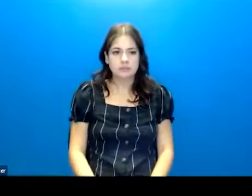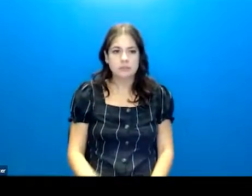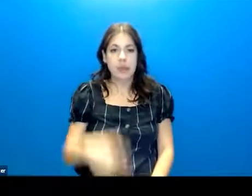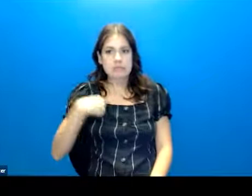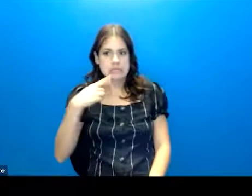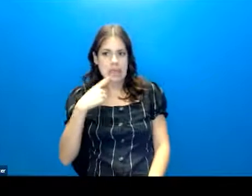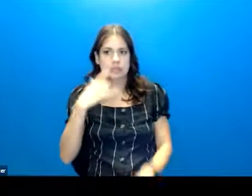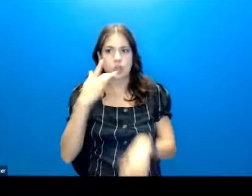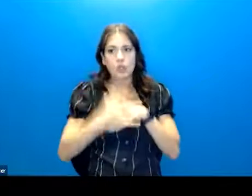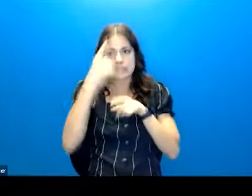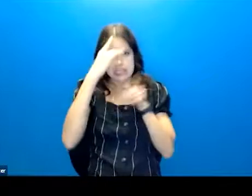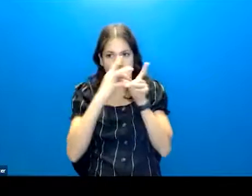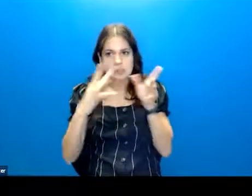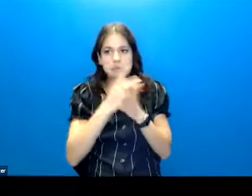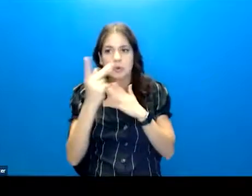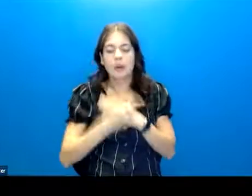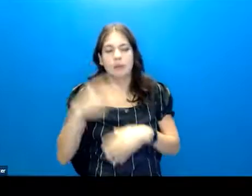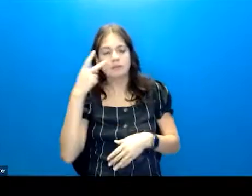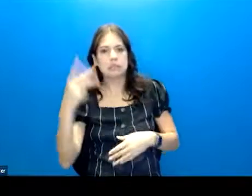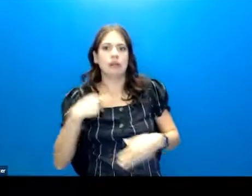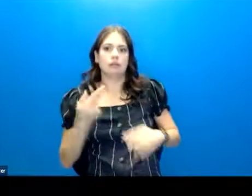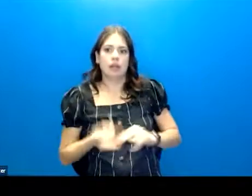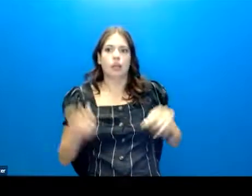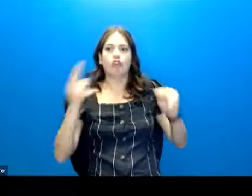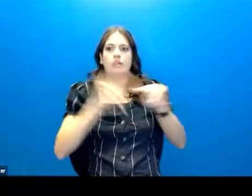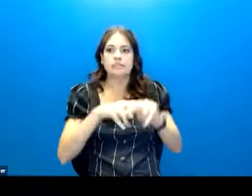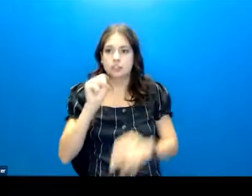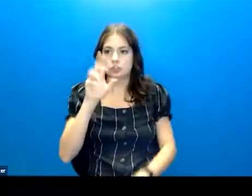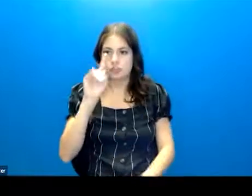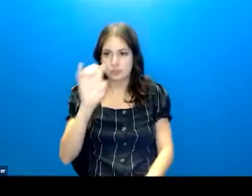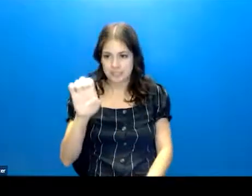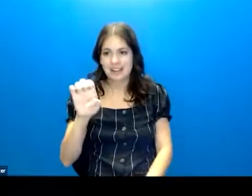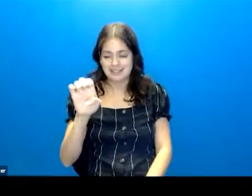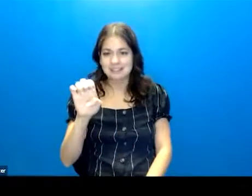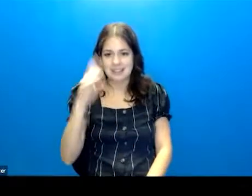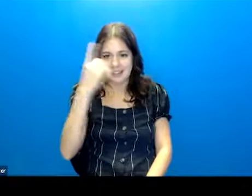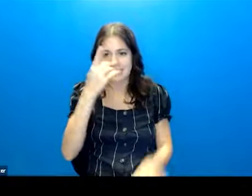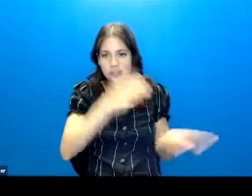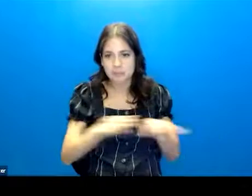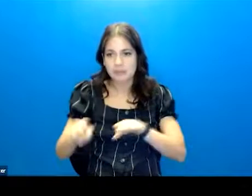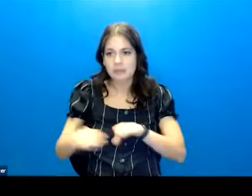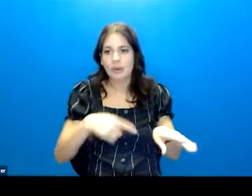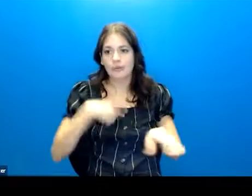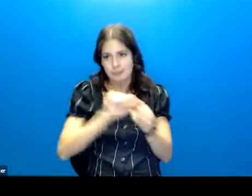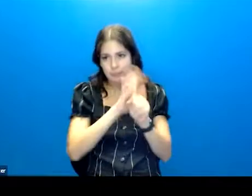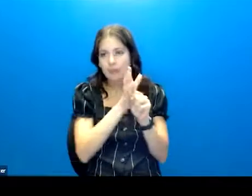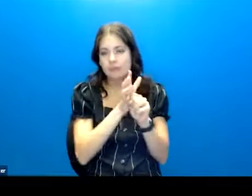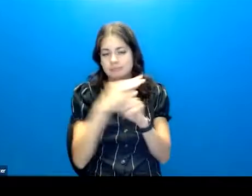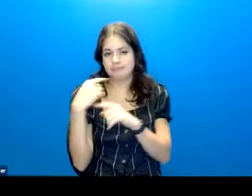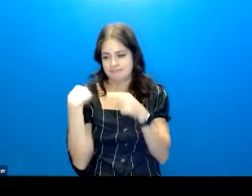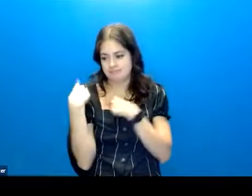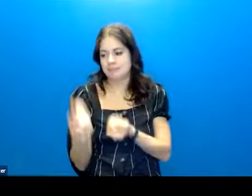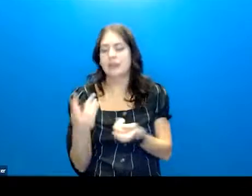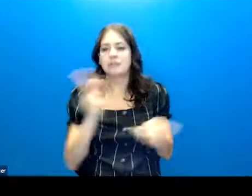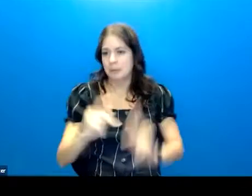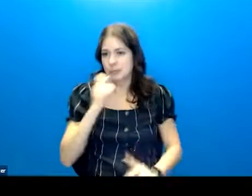psychosis program, we have seen a rapid increase in suicide ideation and behavior over the course of the pandemic. Folks just